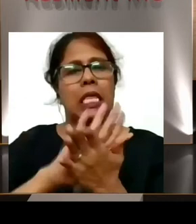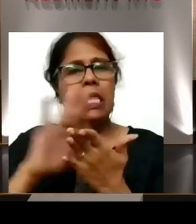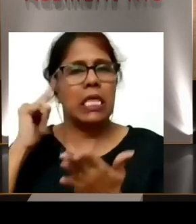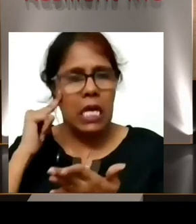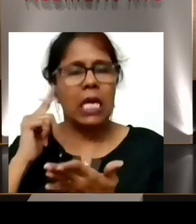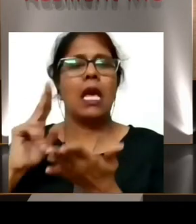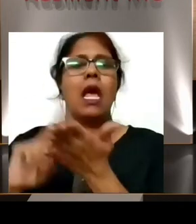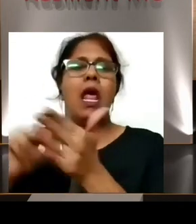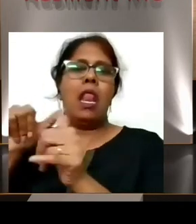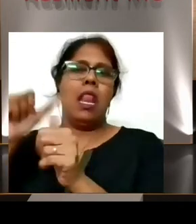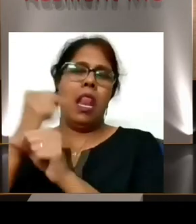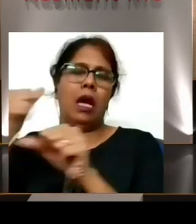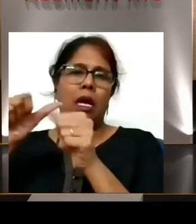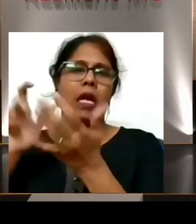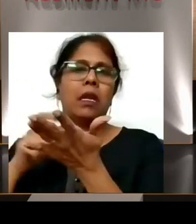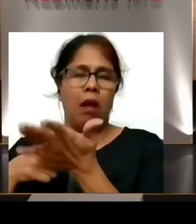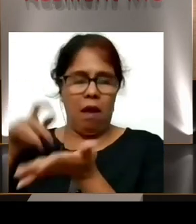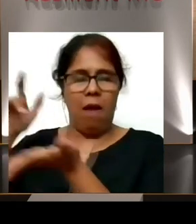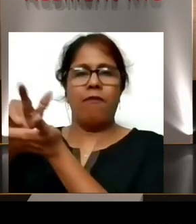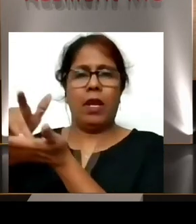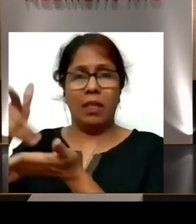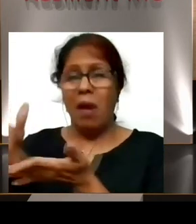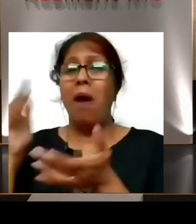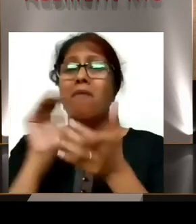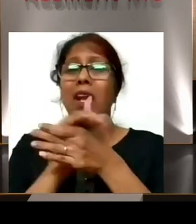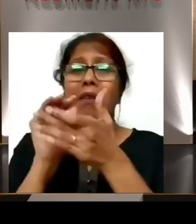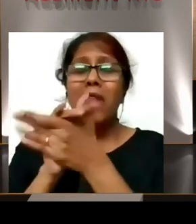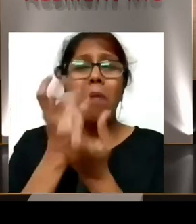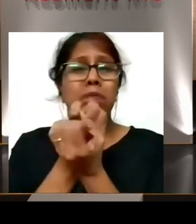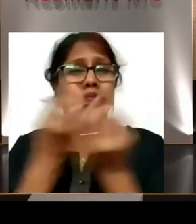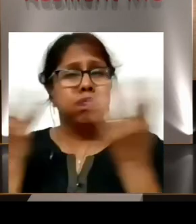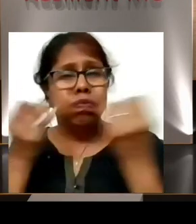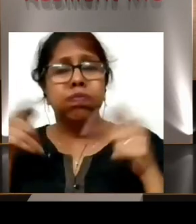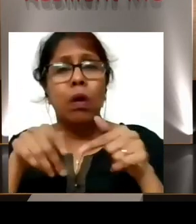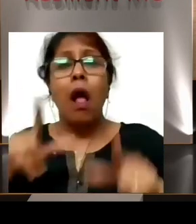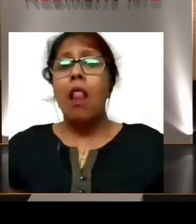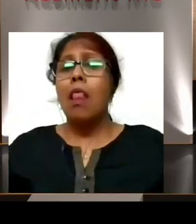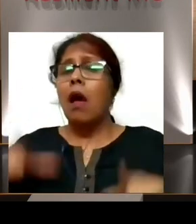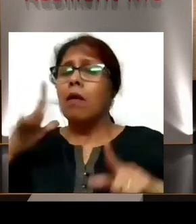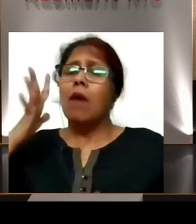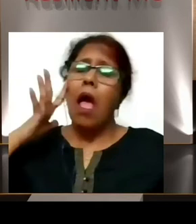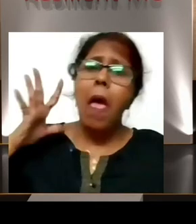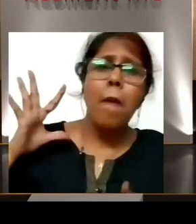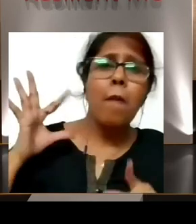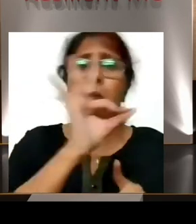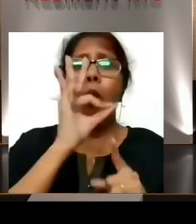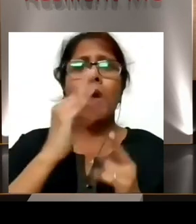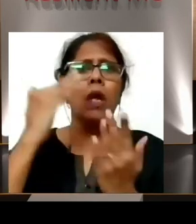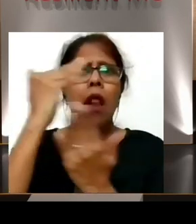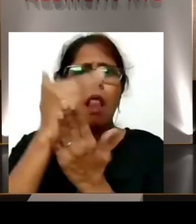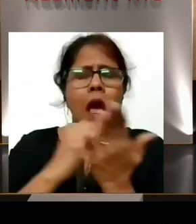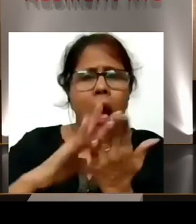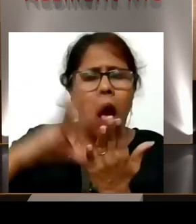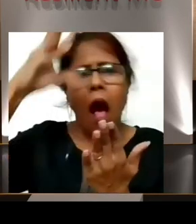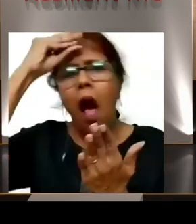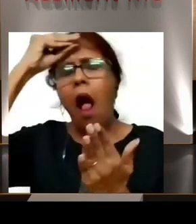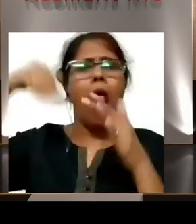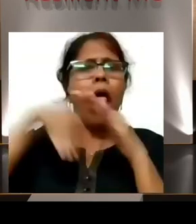friends and learned some of the most life, one of the life's most important lessons, playing the sport.